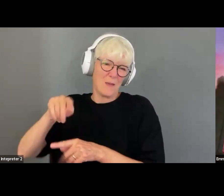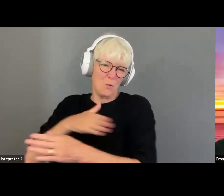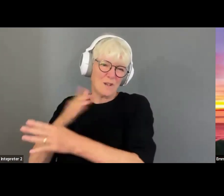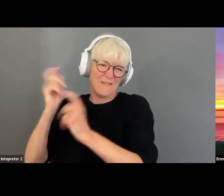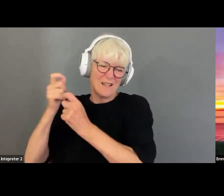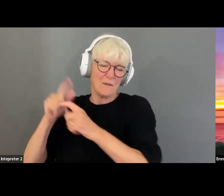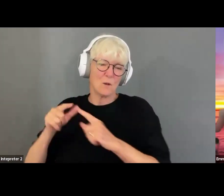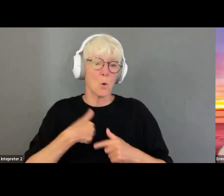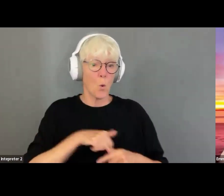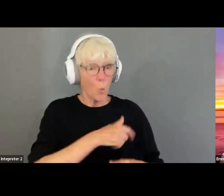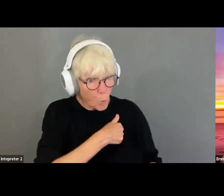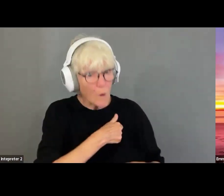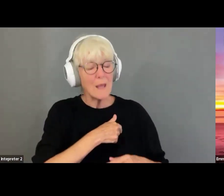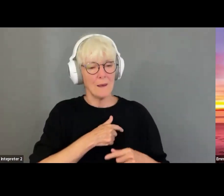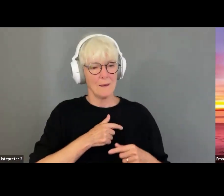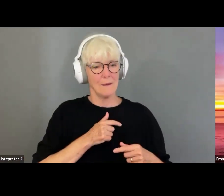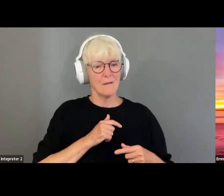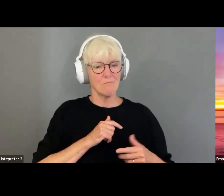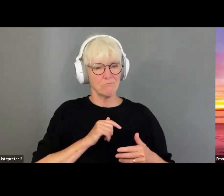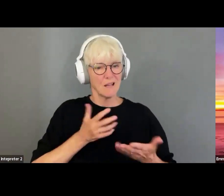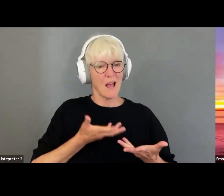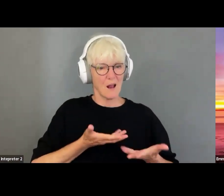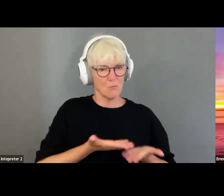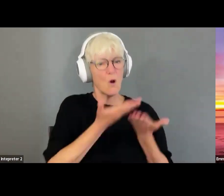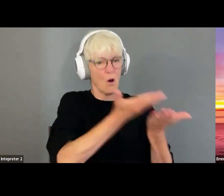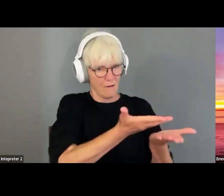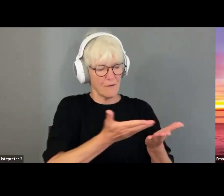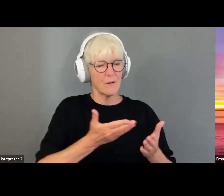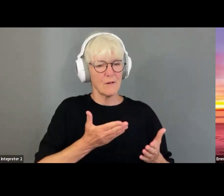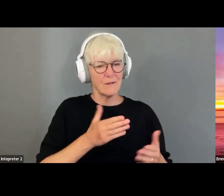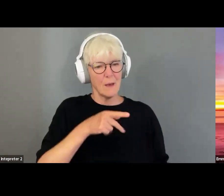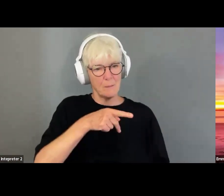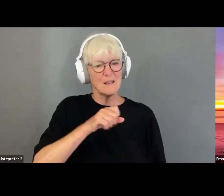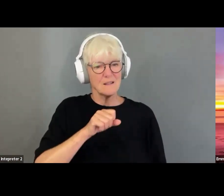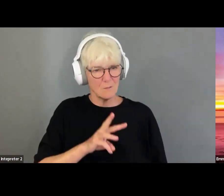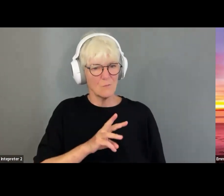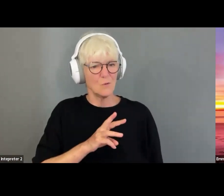kind of step in and take the, uh, take their accessibility that last mile, basically.